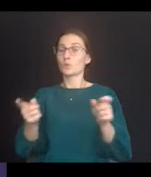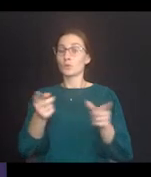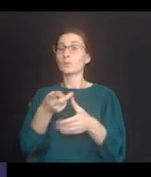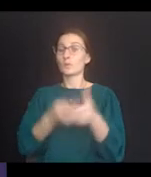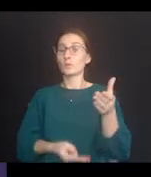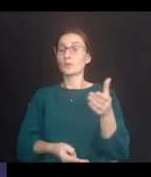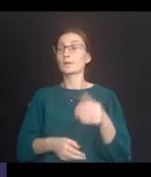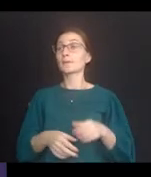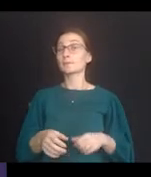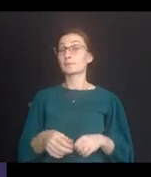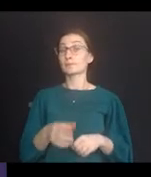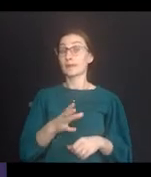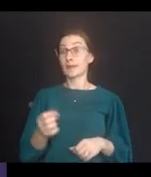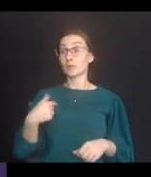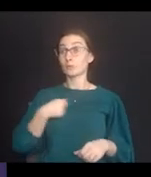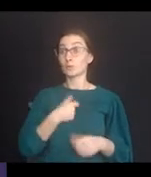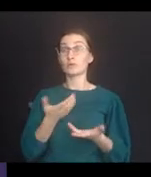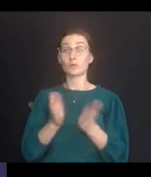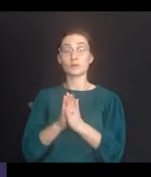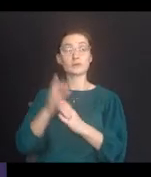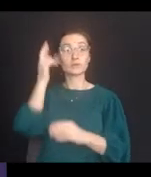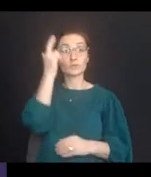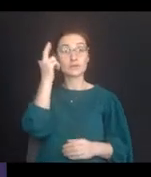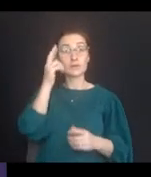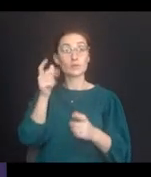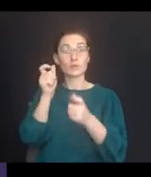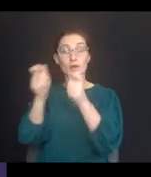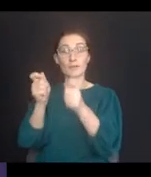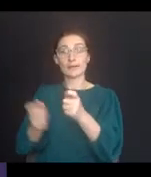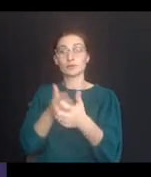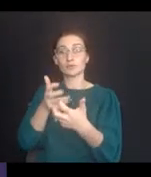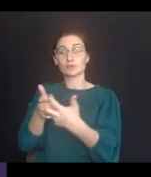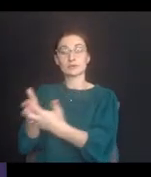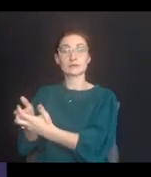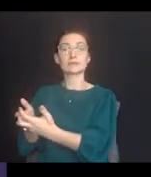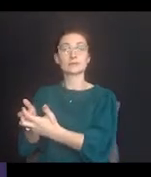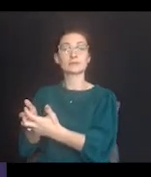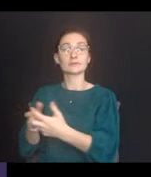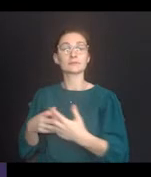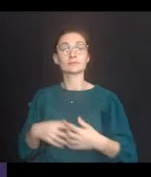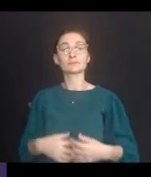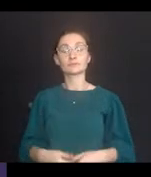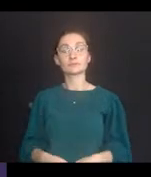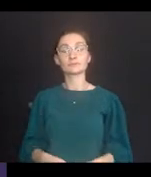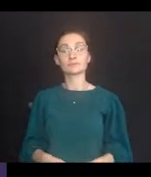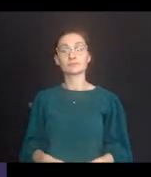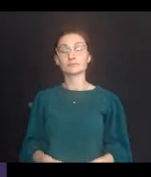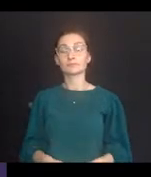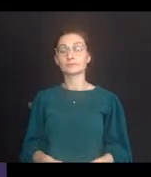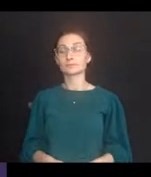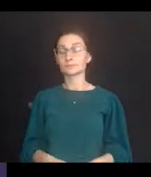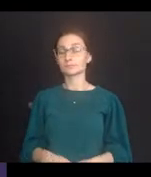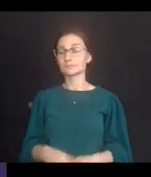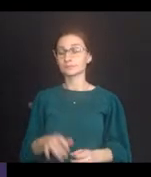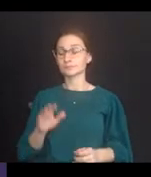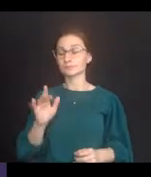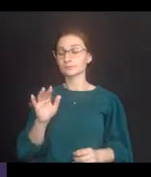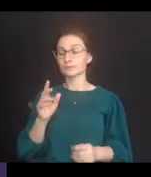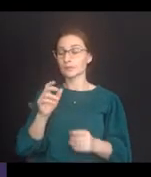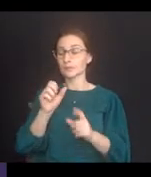and that you're requesting reasonable accommodation in the situation of,